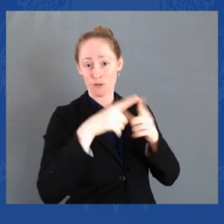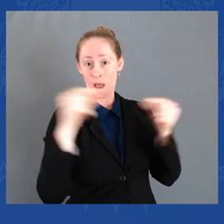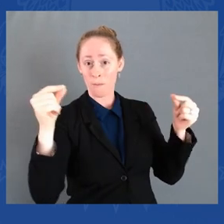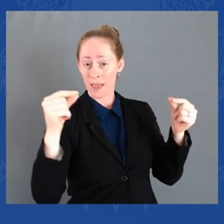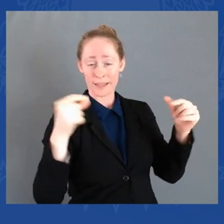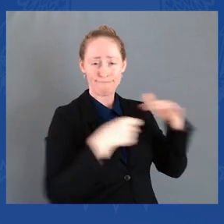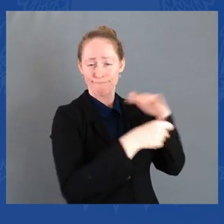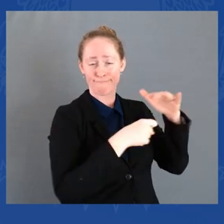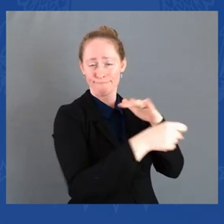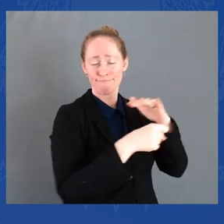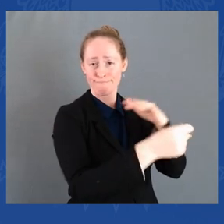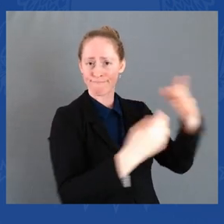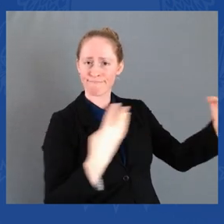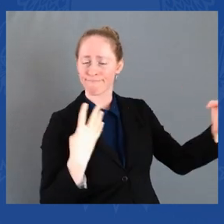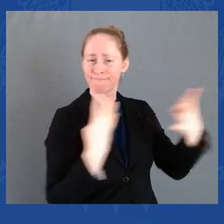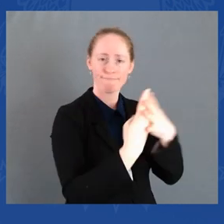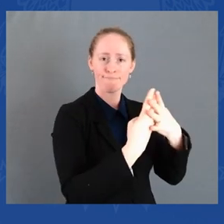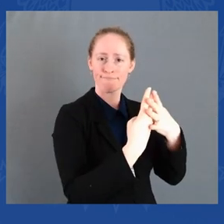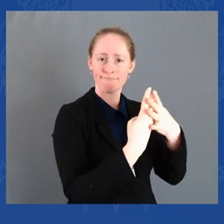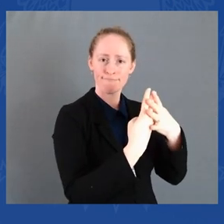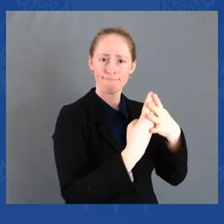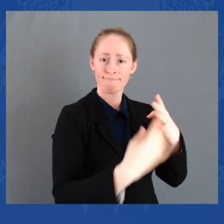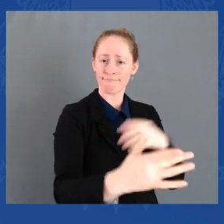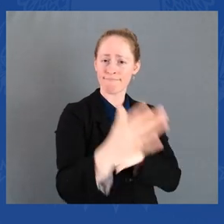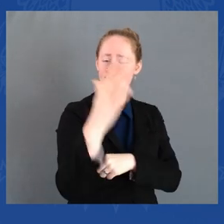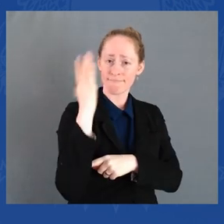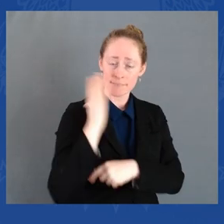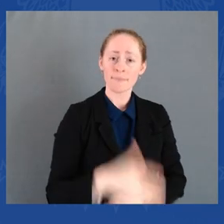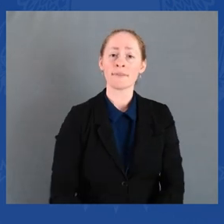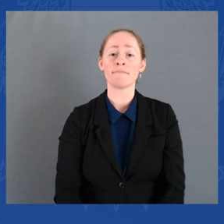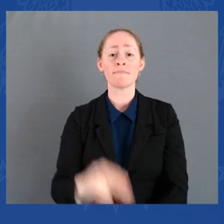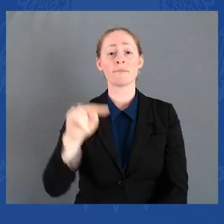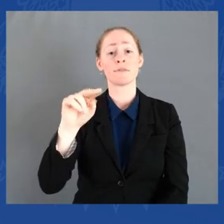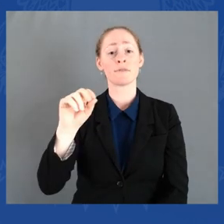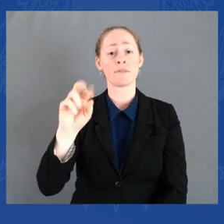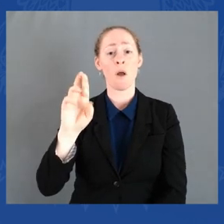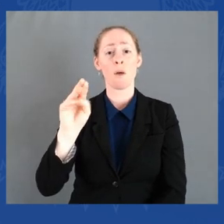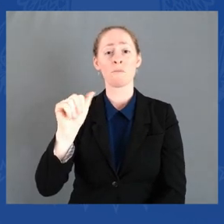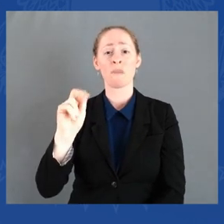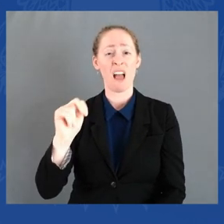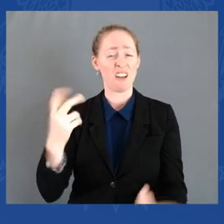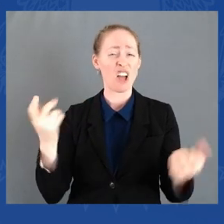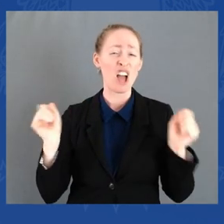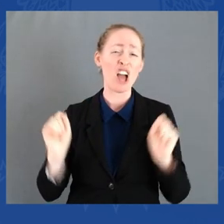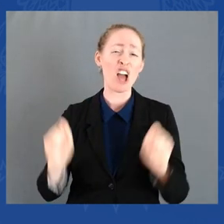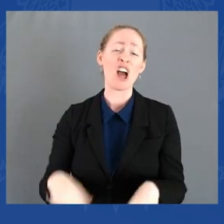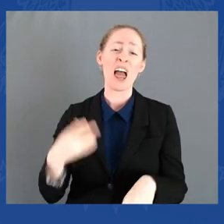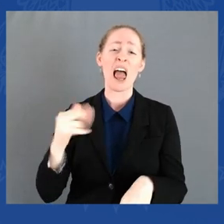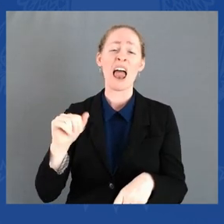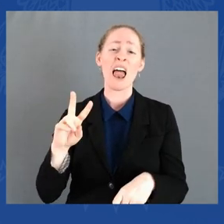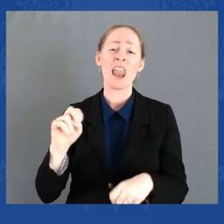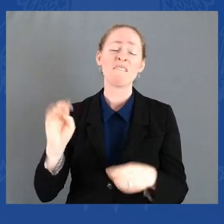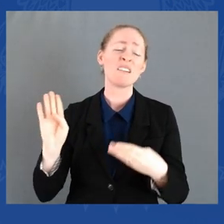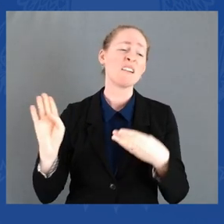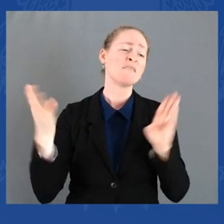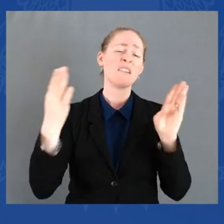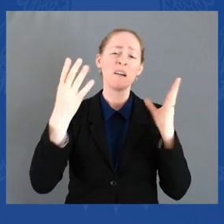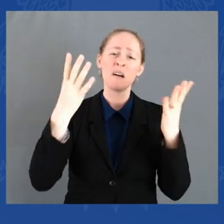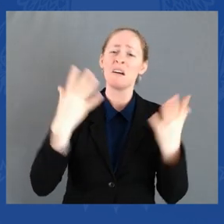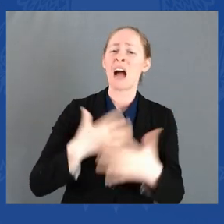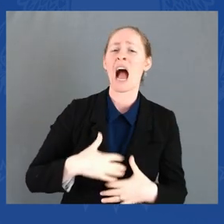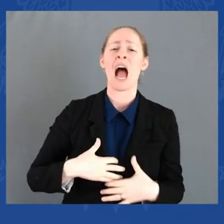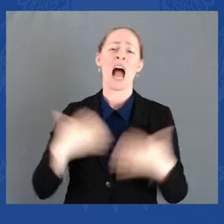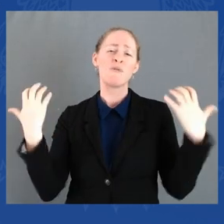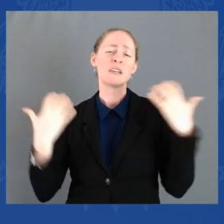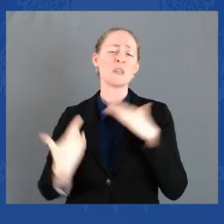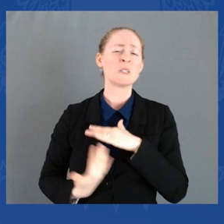angry and resentful, with every reason to be angry and resentful, Norm chose to believe in himself, to believe in America, and to believe in his